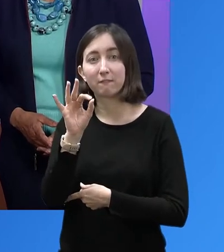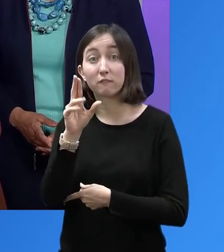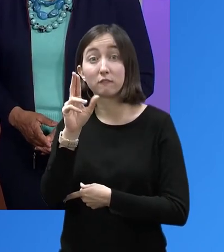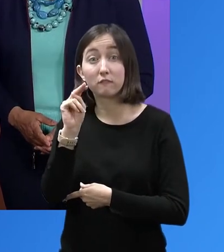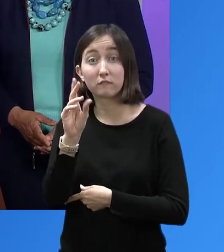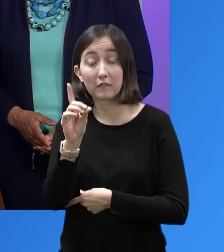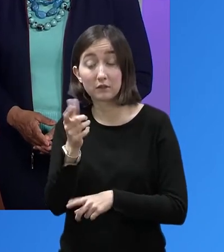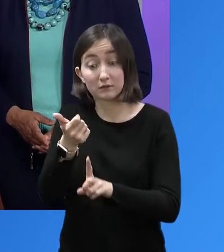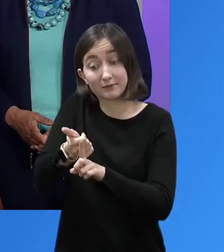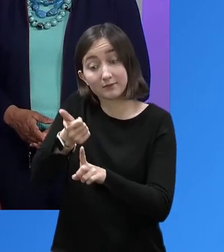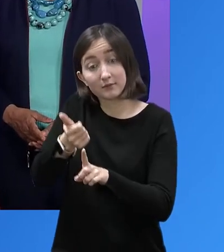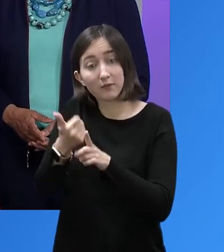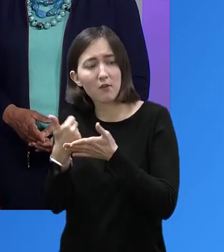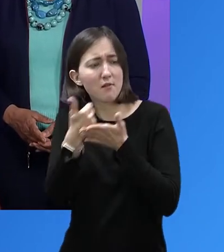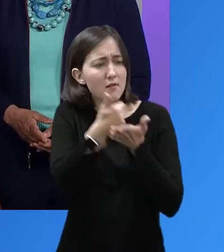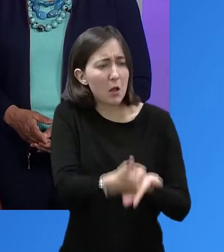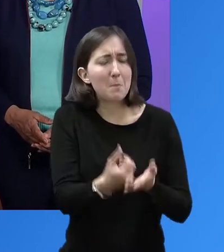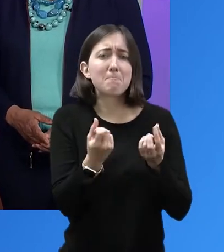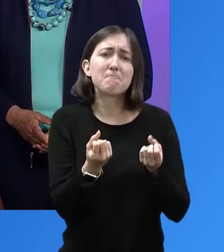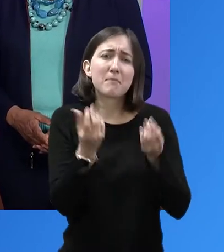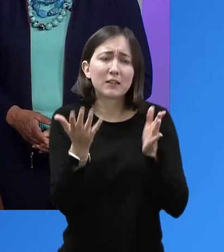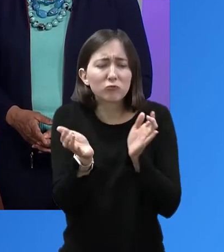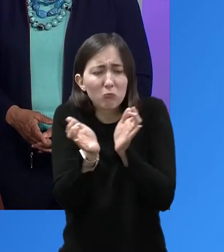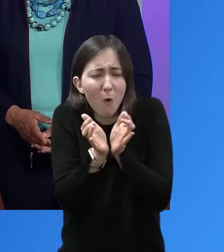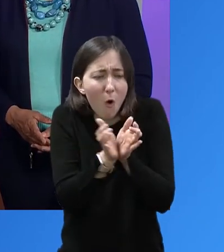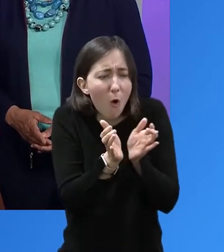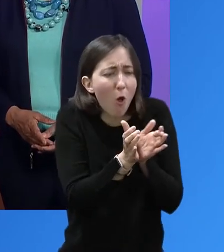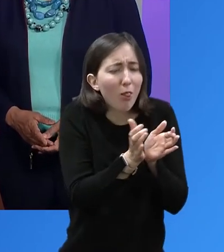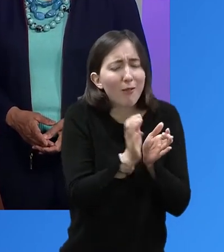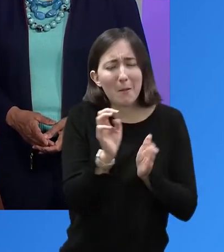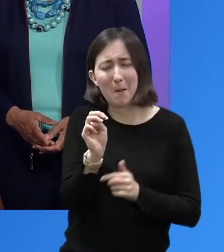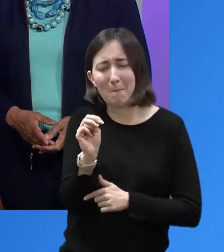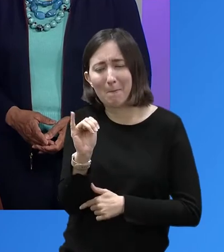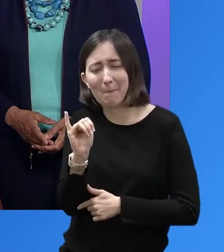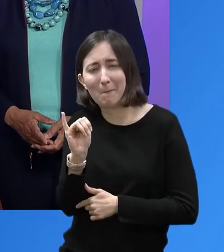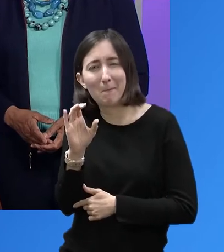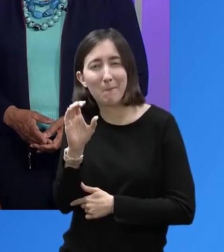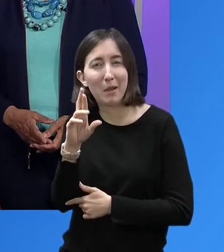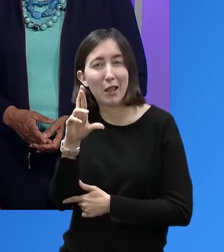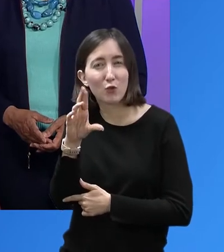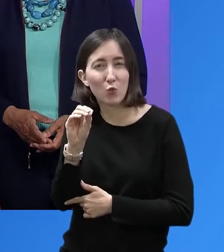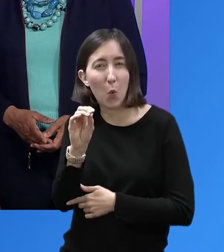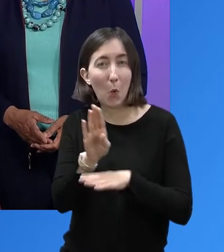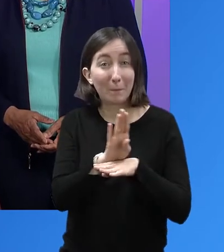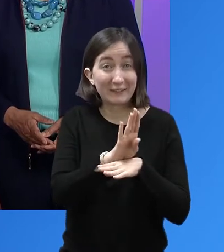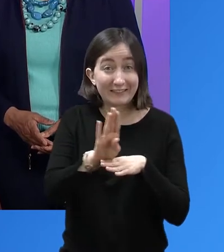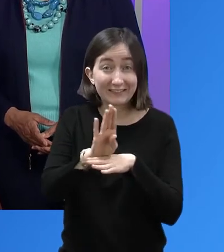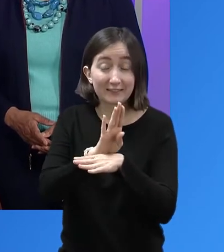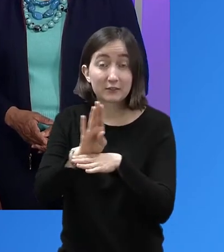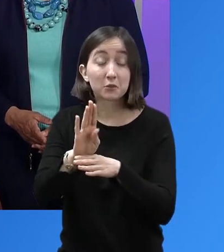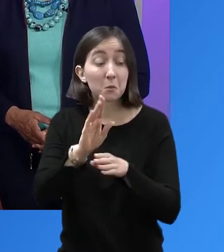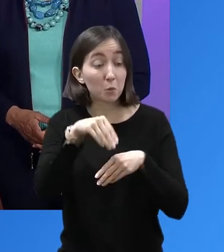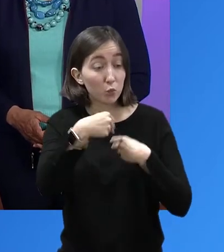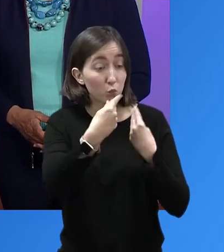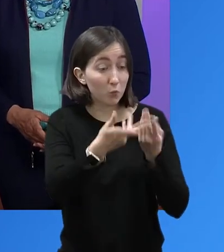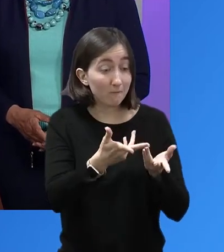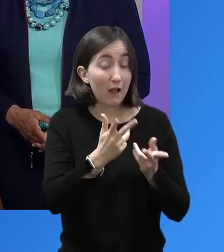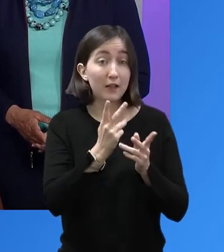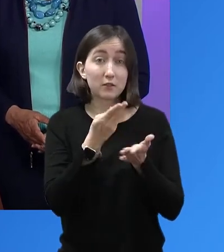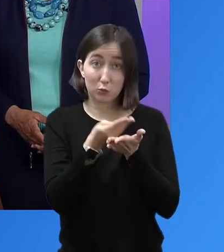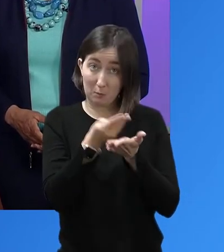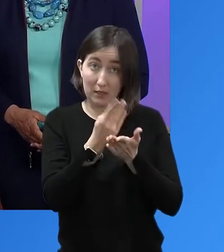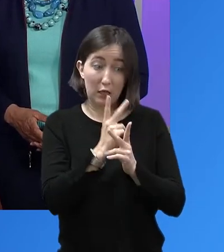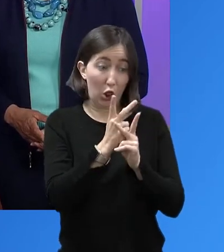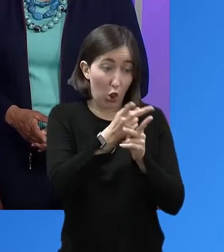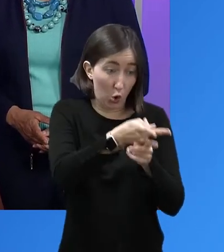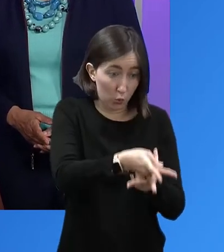lender in the United States. The nonprofit organization provides loans and management training to enterprises